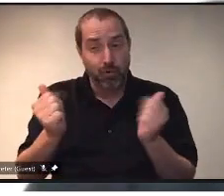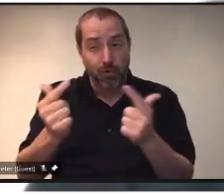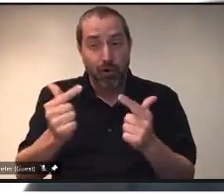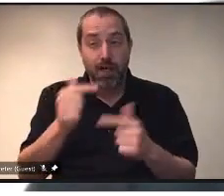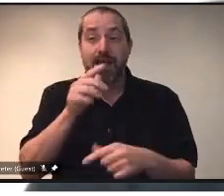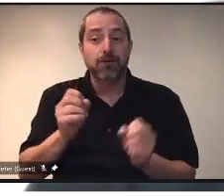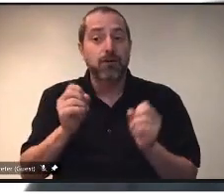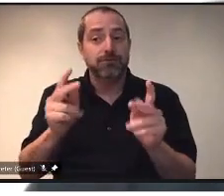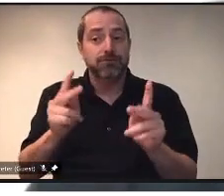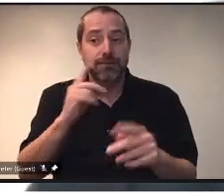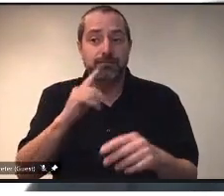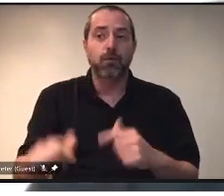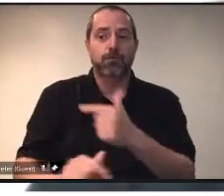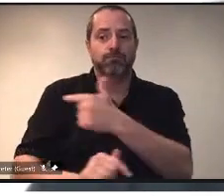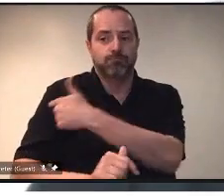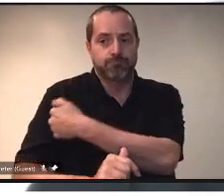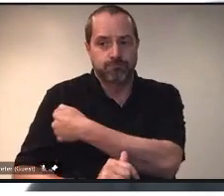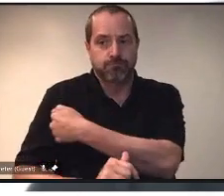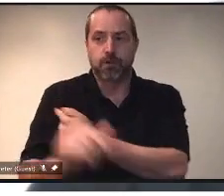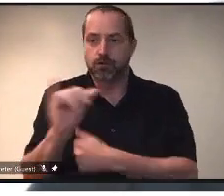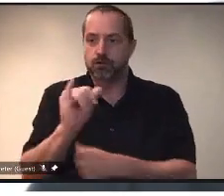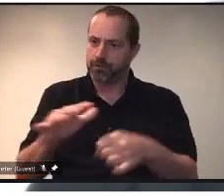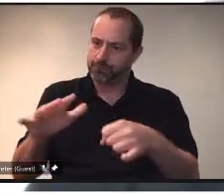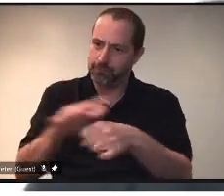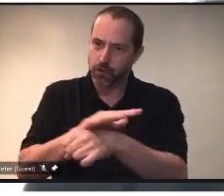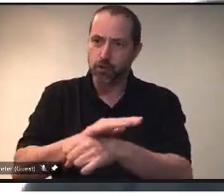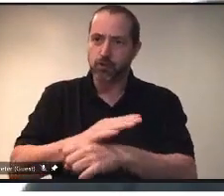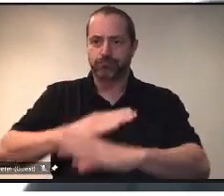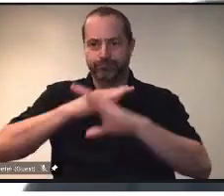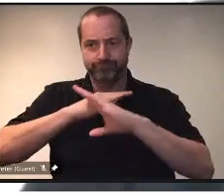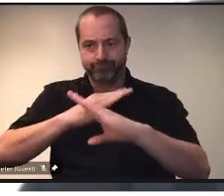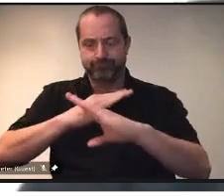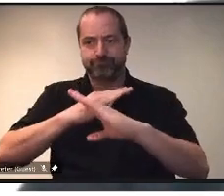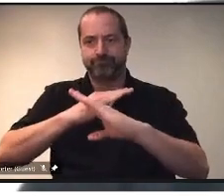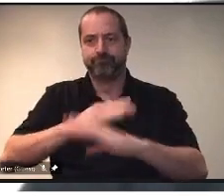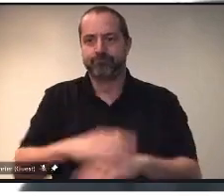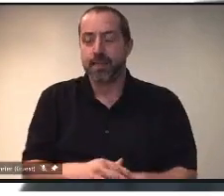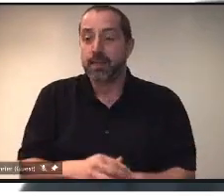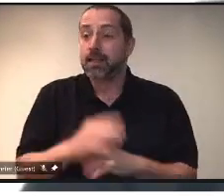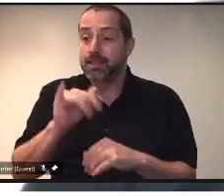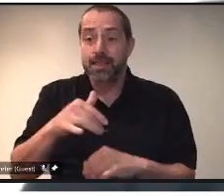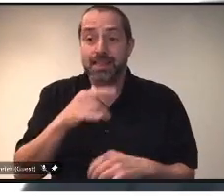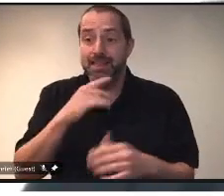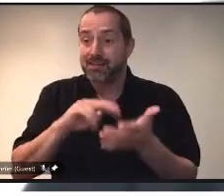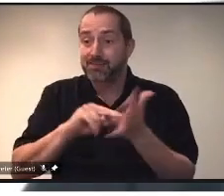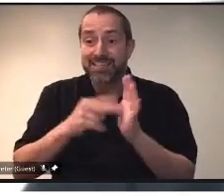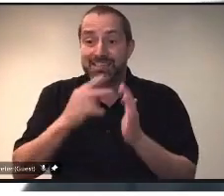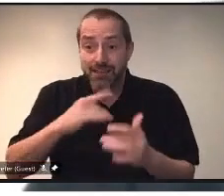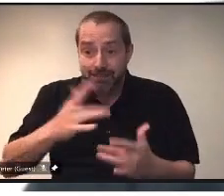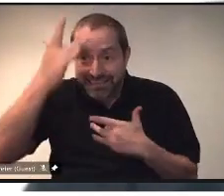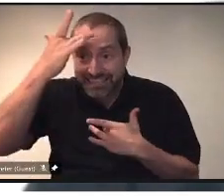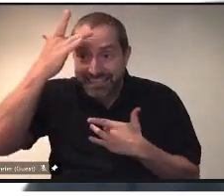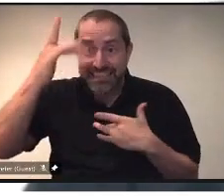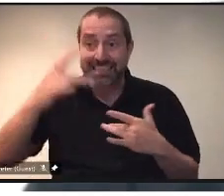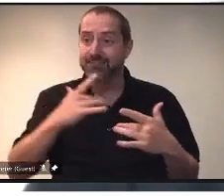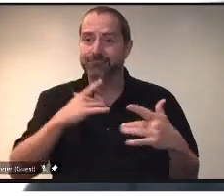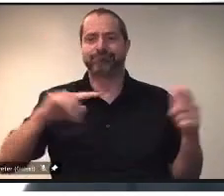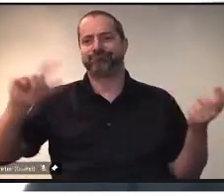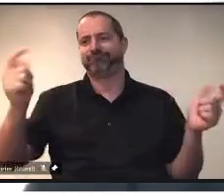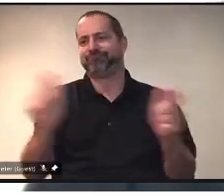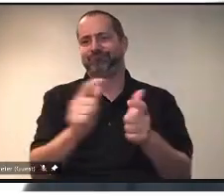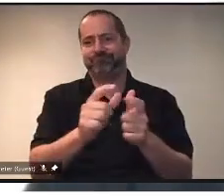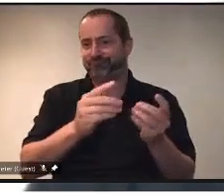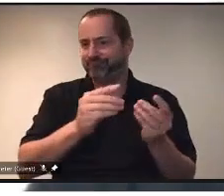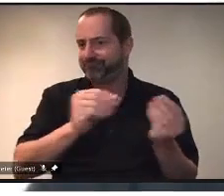our second shot and be fully vaccinated. This will greatly reduce the chance that you will contract COVID-19 and